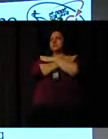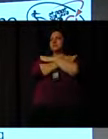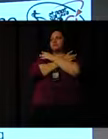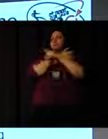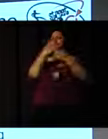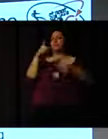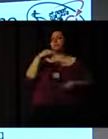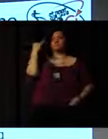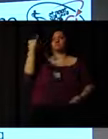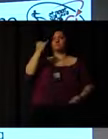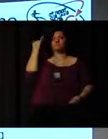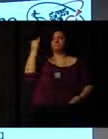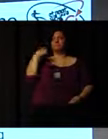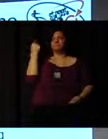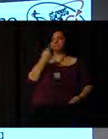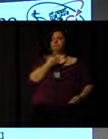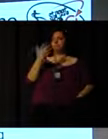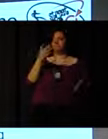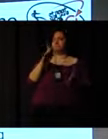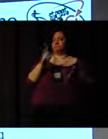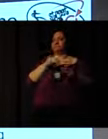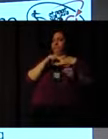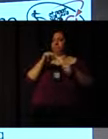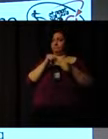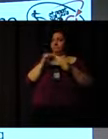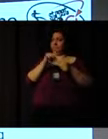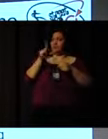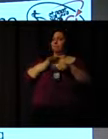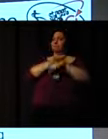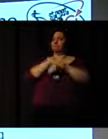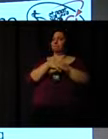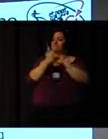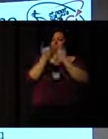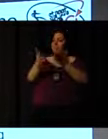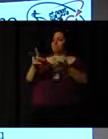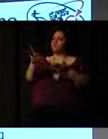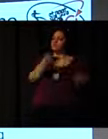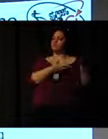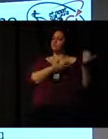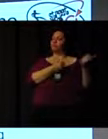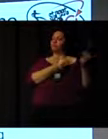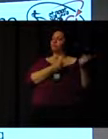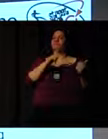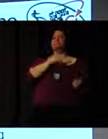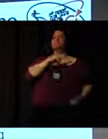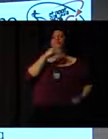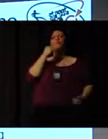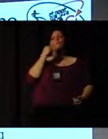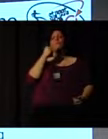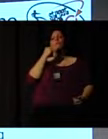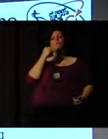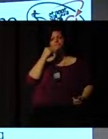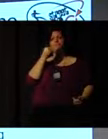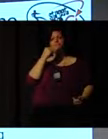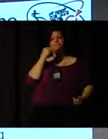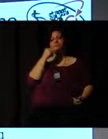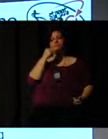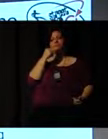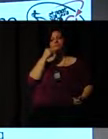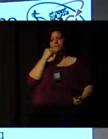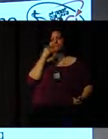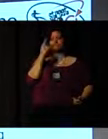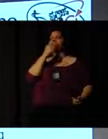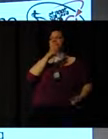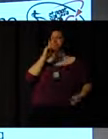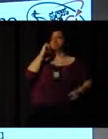is making sure our young people get the chance to have sports apprentice schemes and find a route into